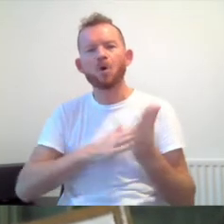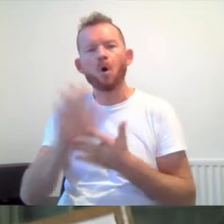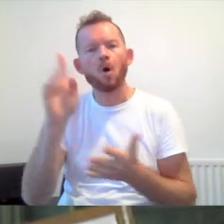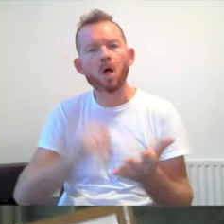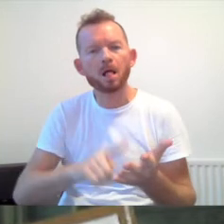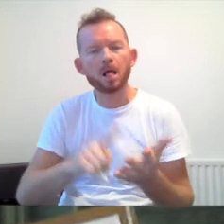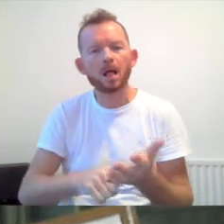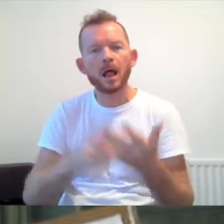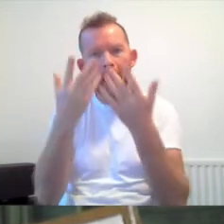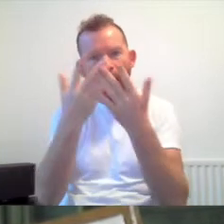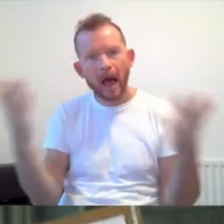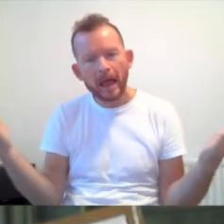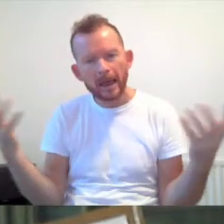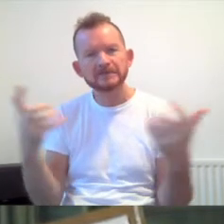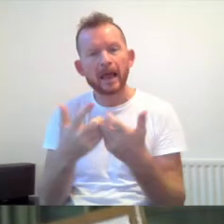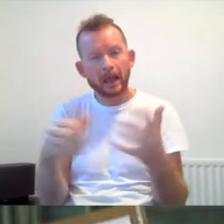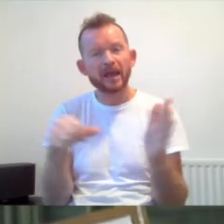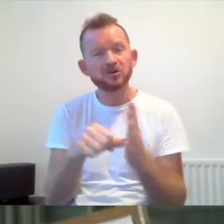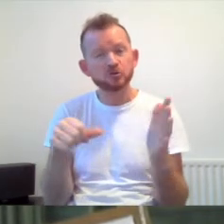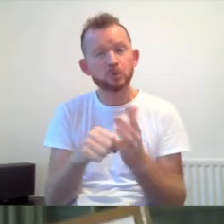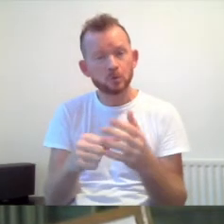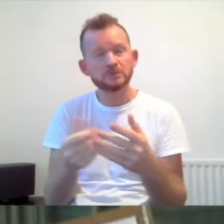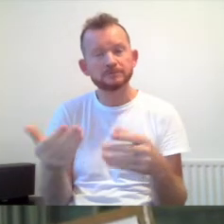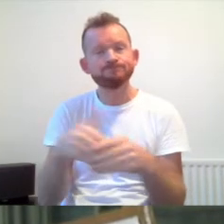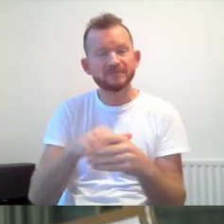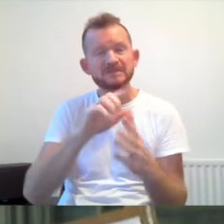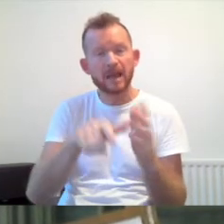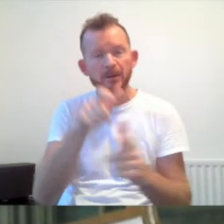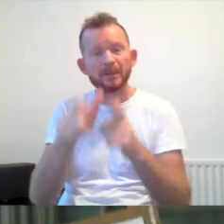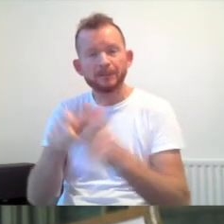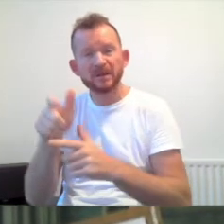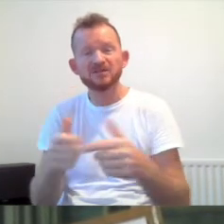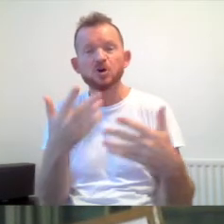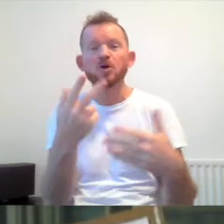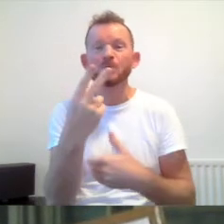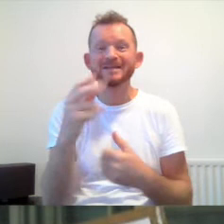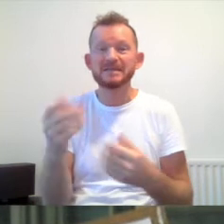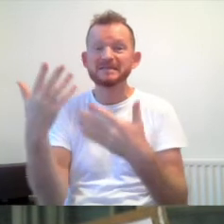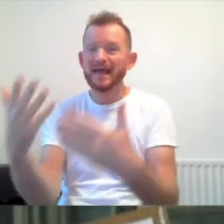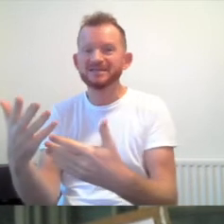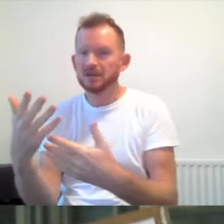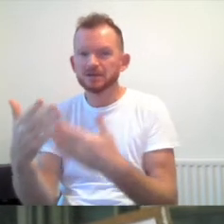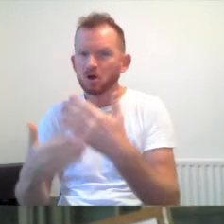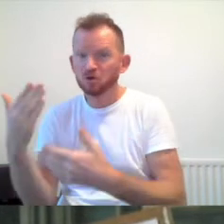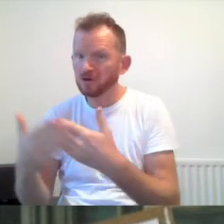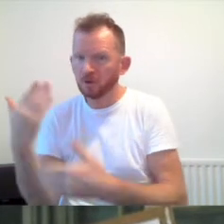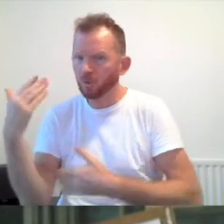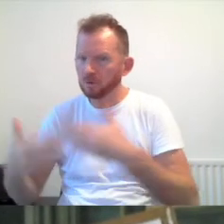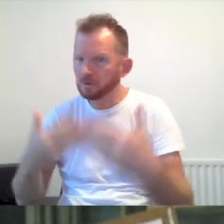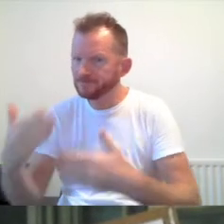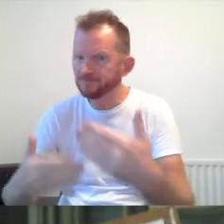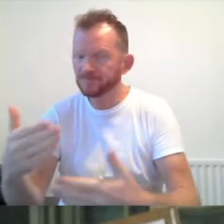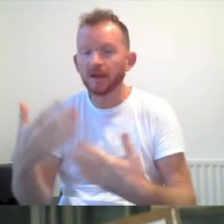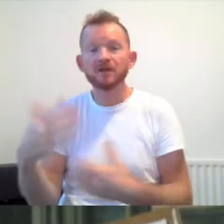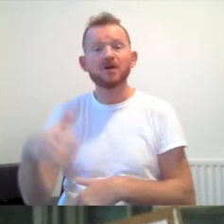It highlights how issues facing disabled people in the 2010s have not necessarily been new. It's from a